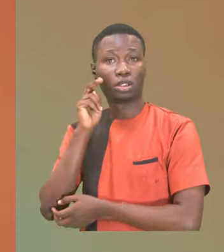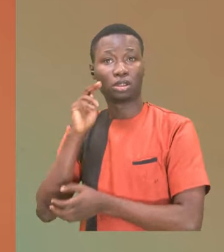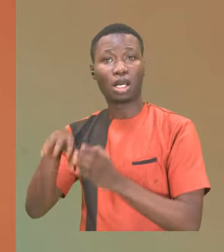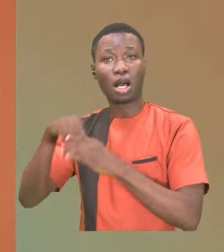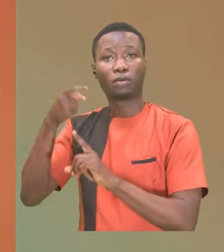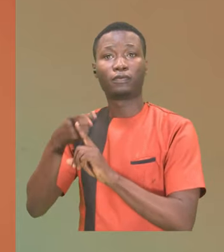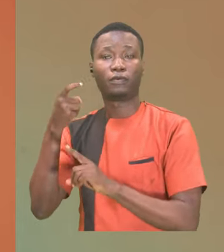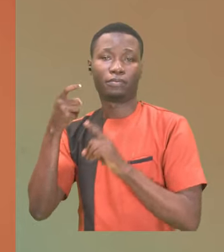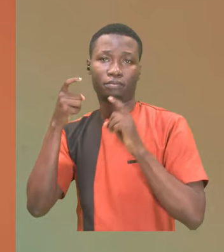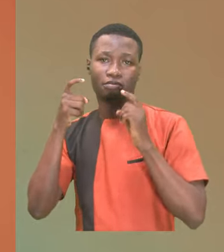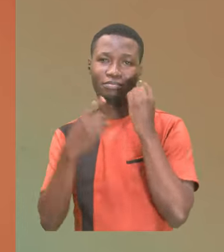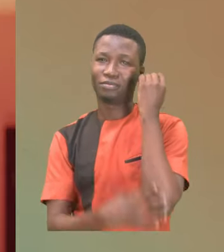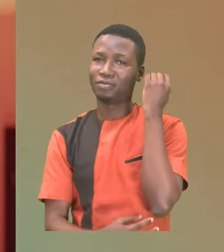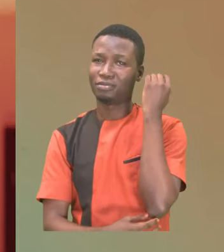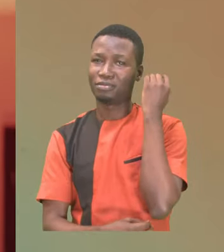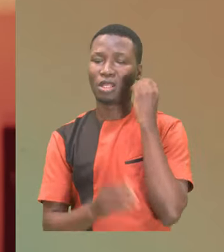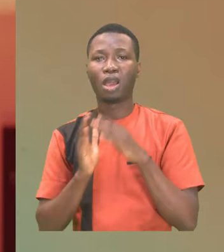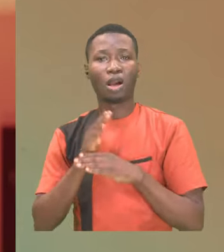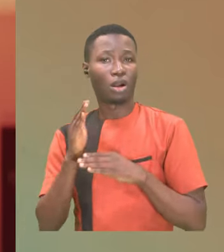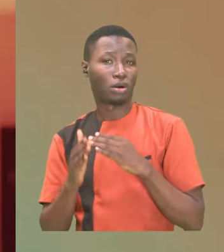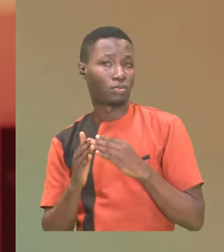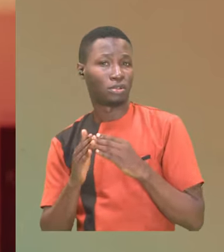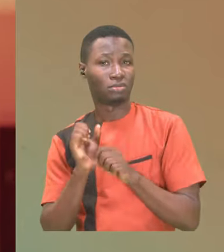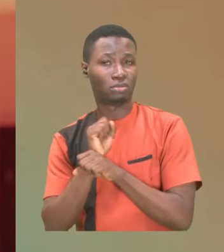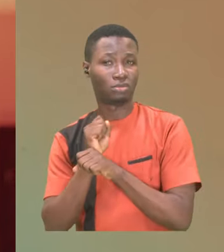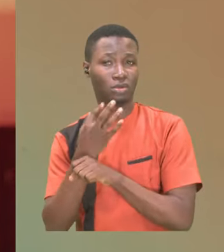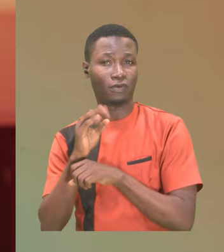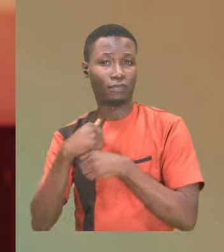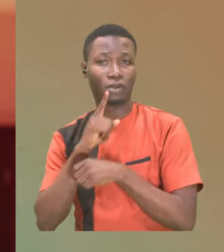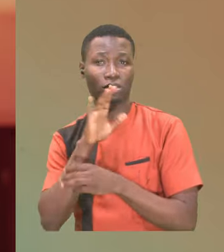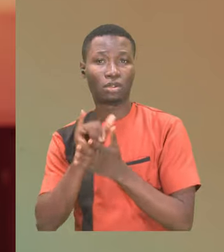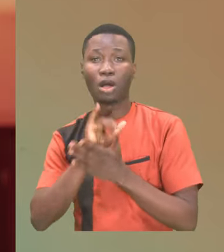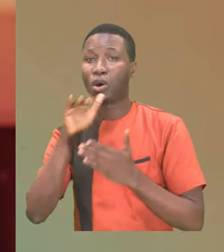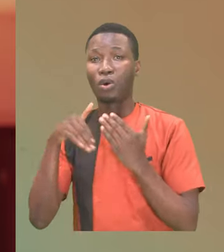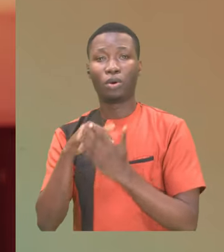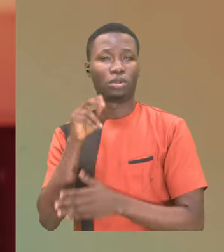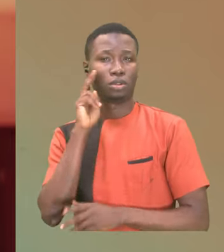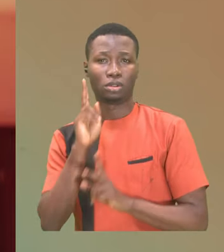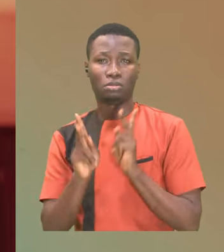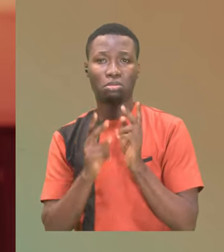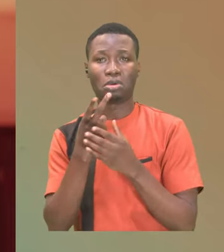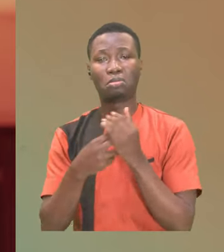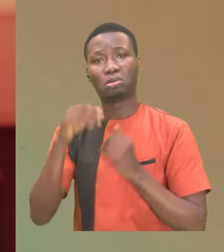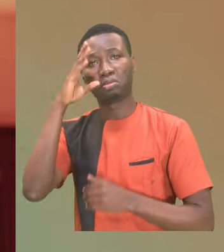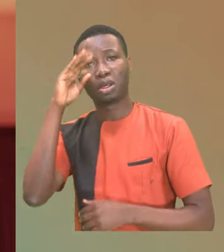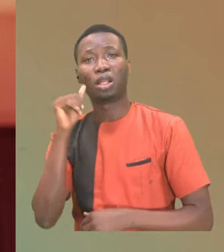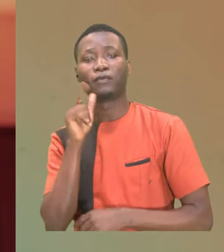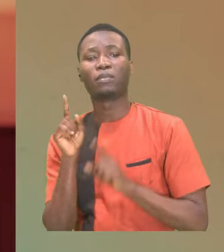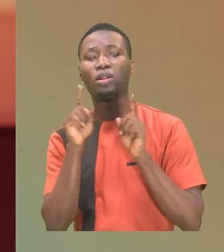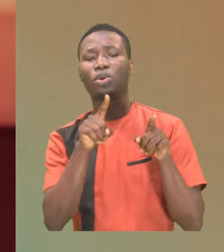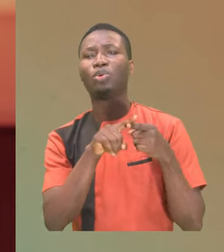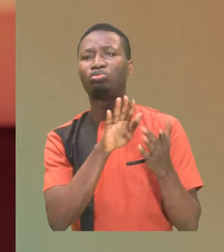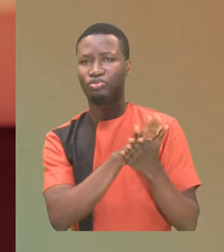within this decade, completing the task of ensuring that all Nigerians, male and female, attend